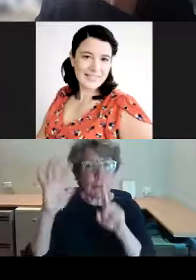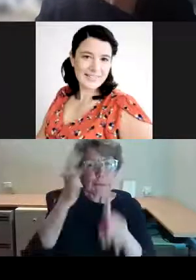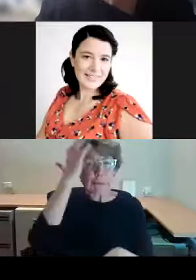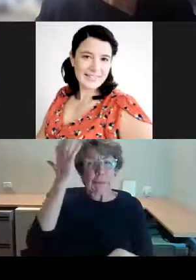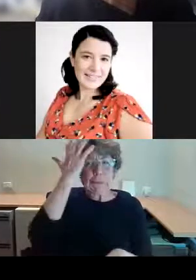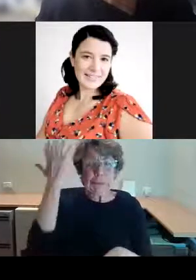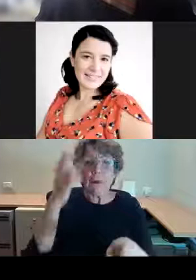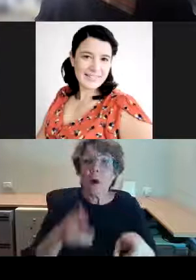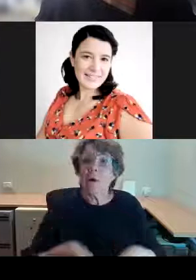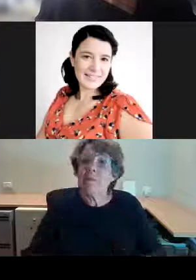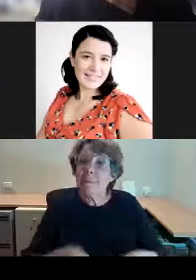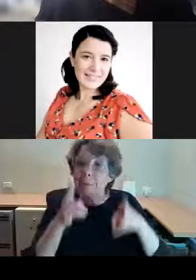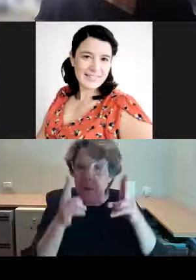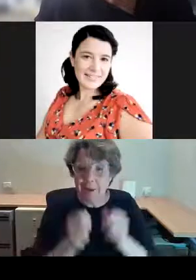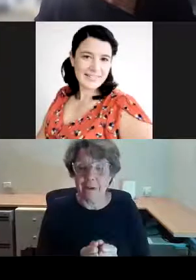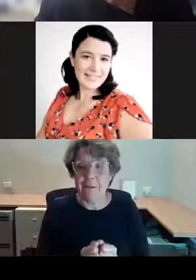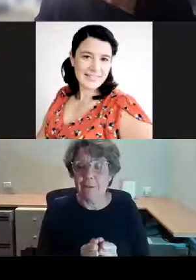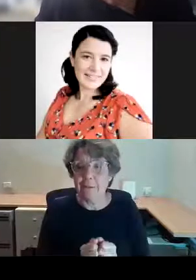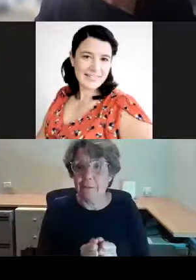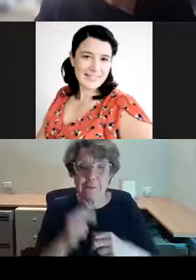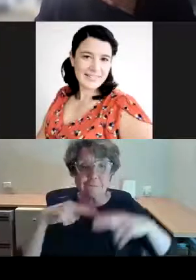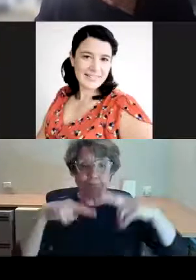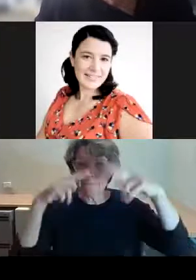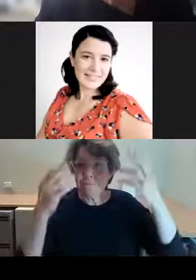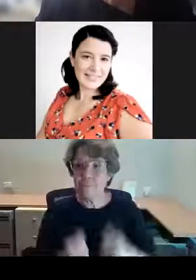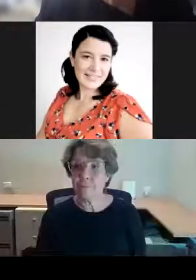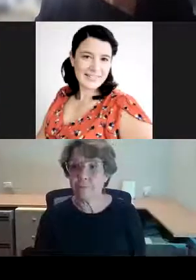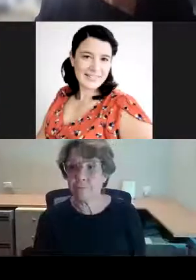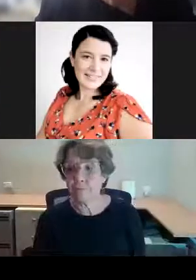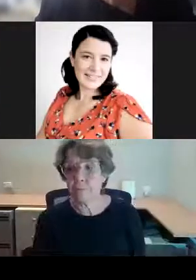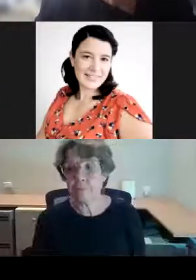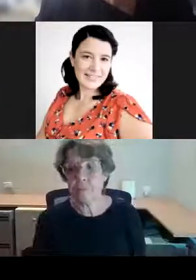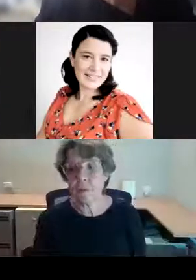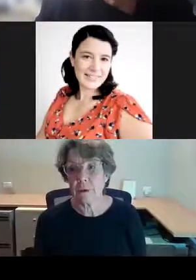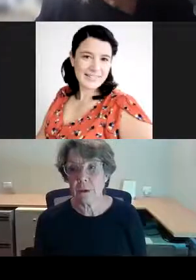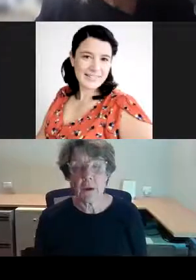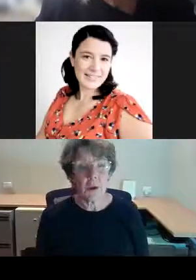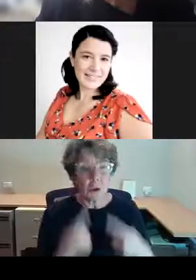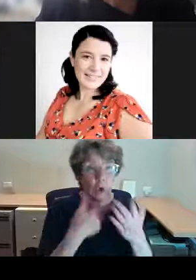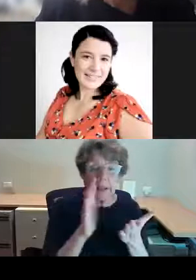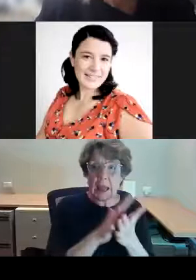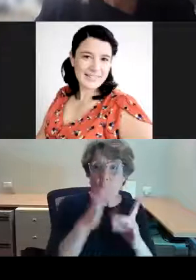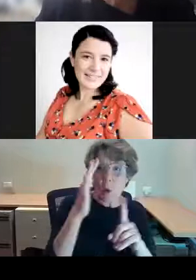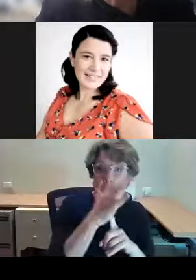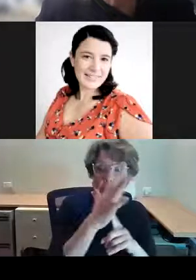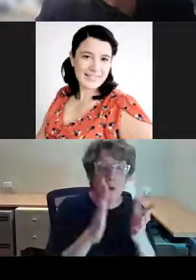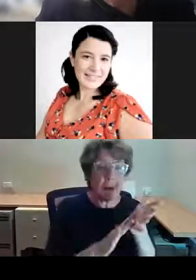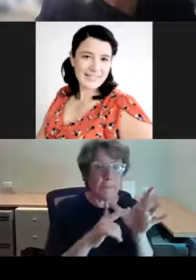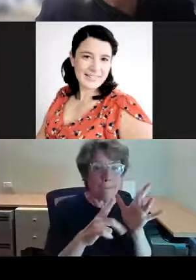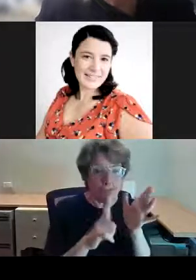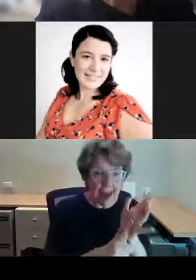shows just how important the whole issue of mail, telegraph,